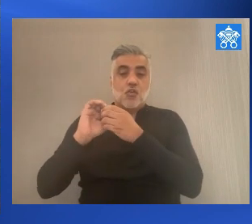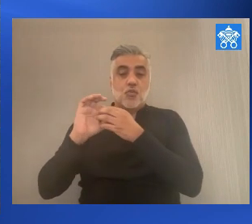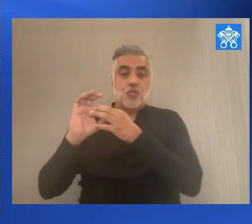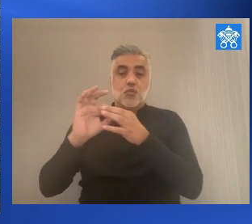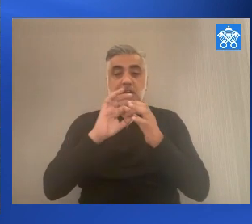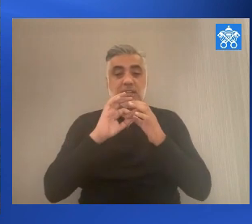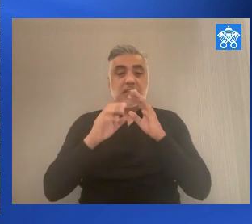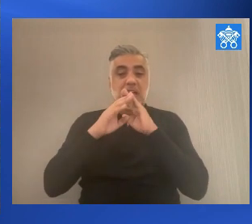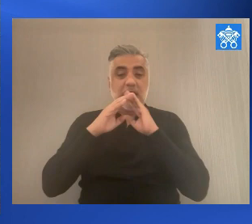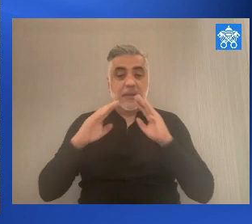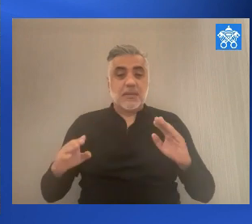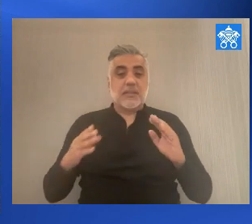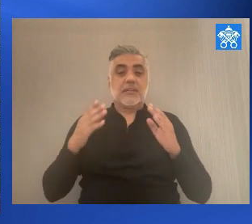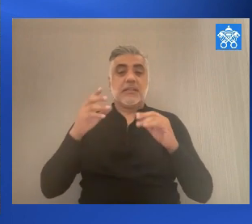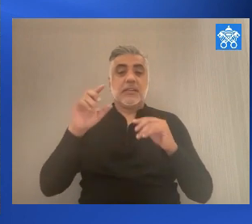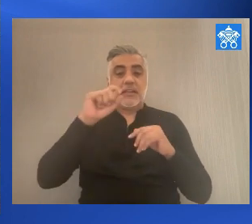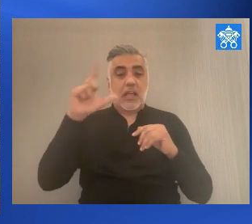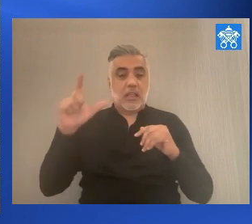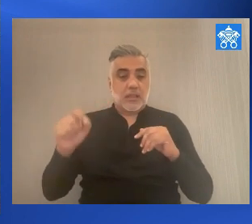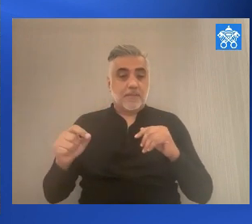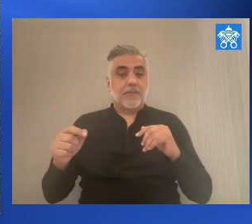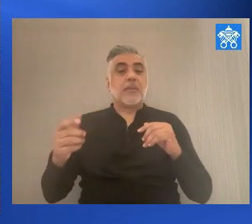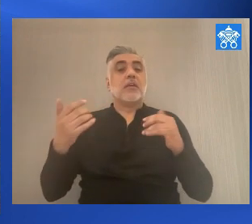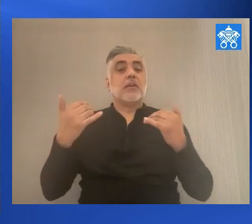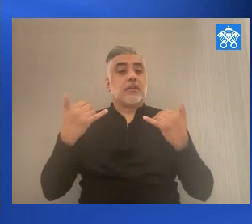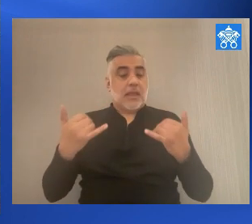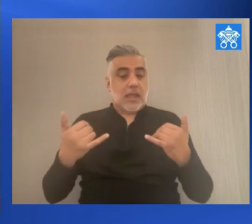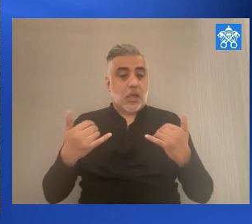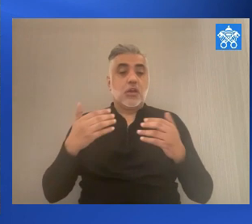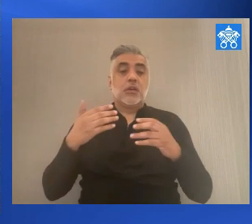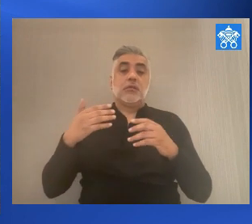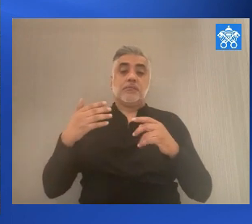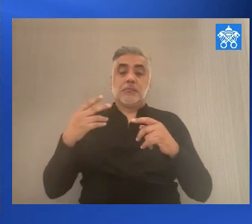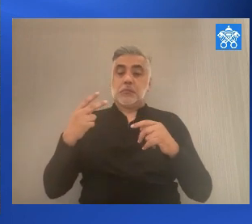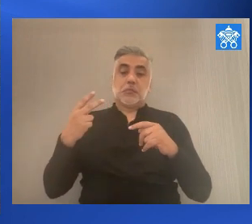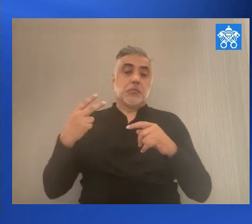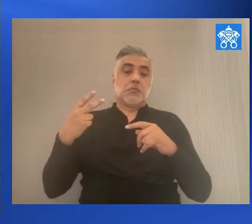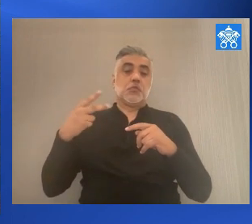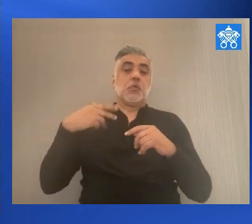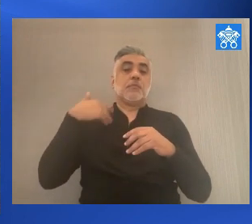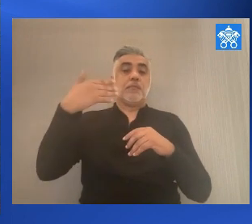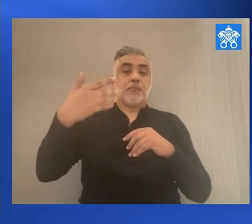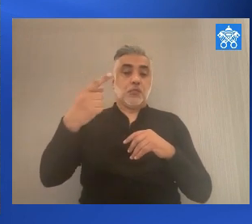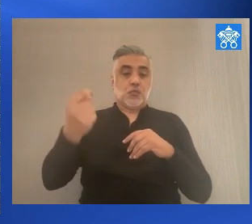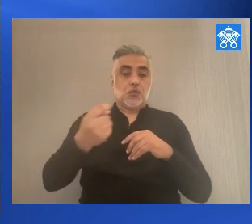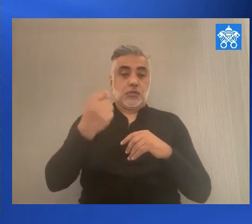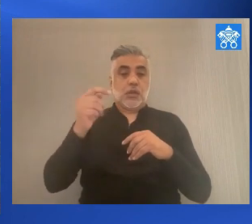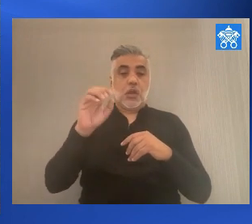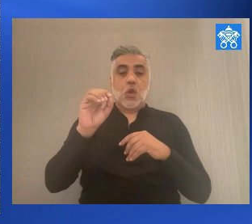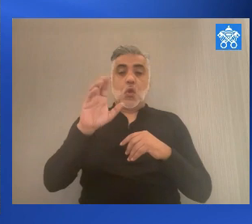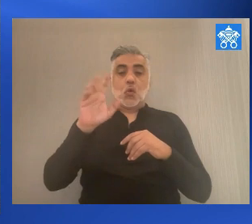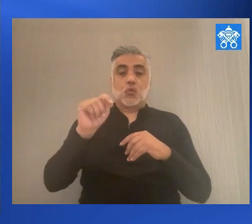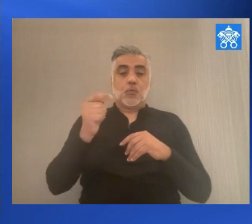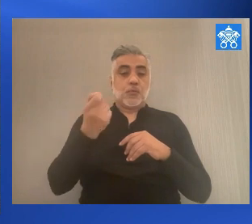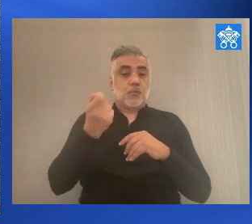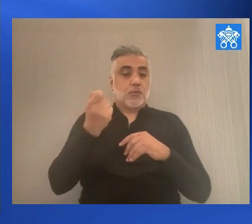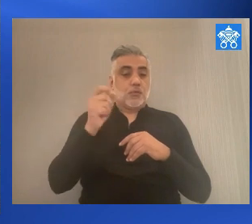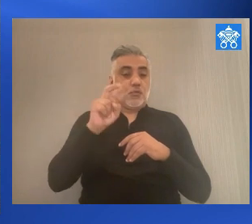in Italy. Day after tomorrow, on Tuesday,